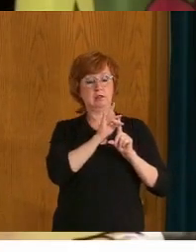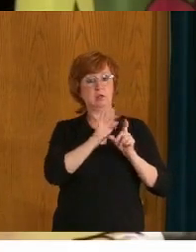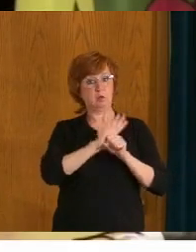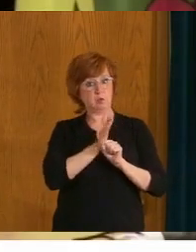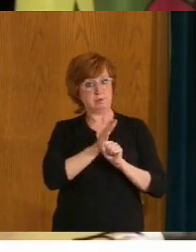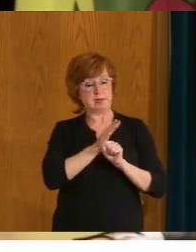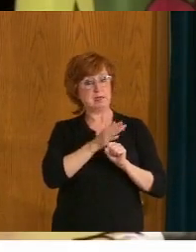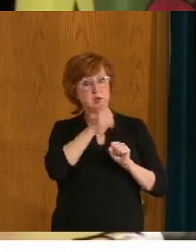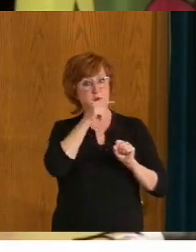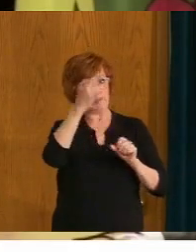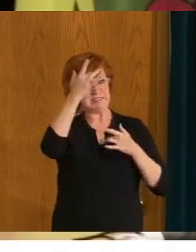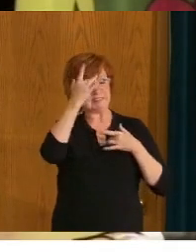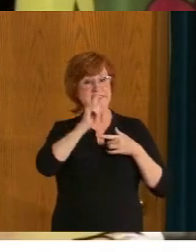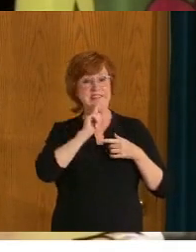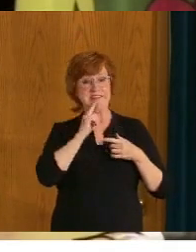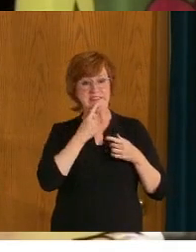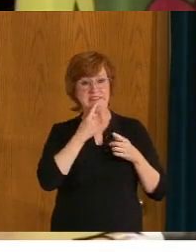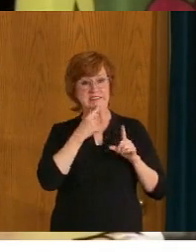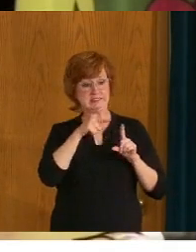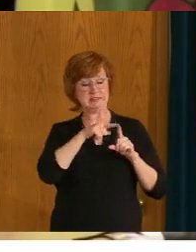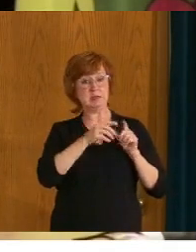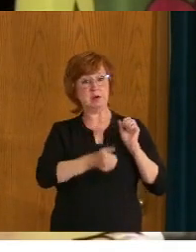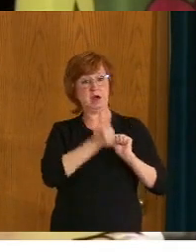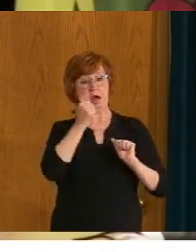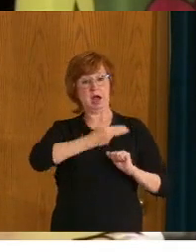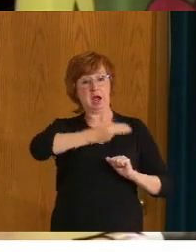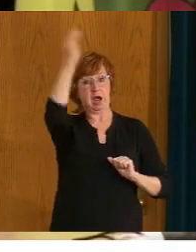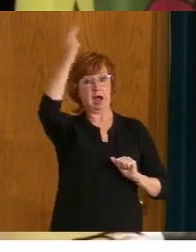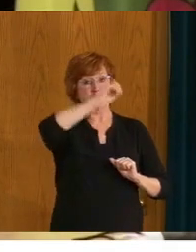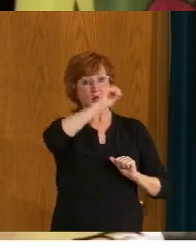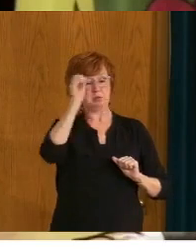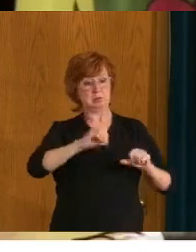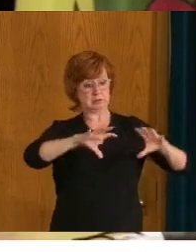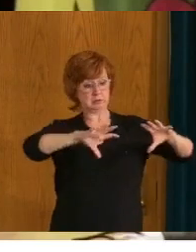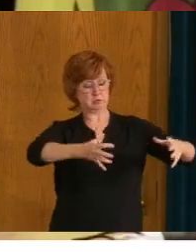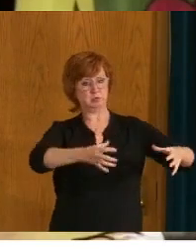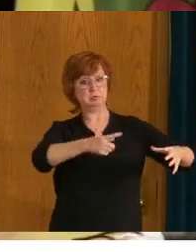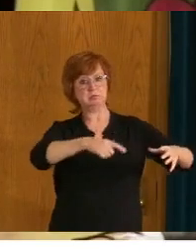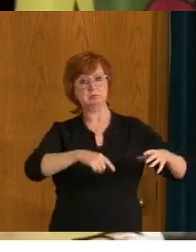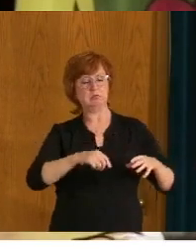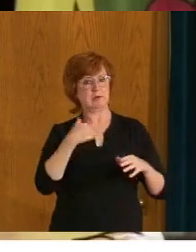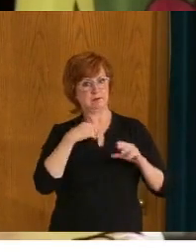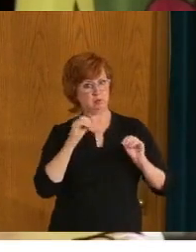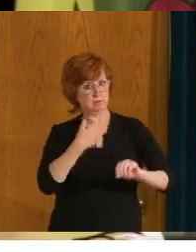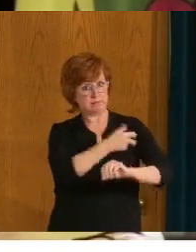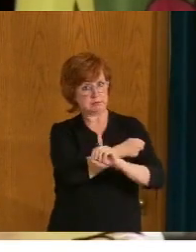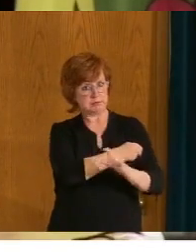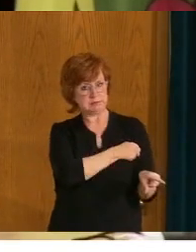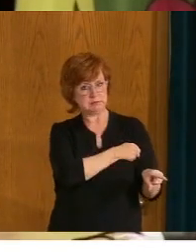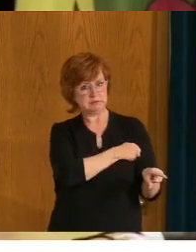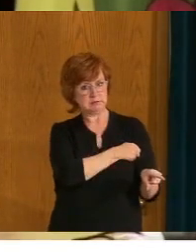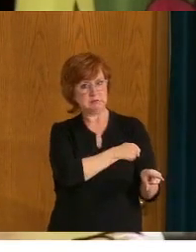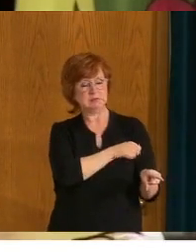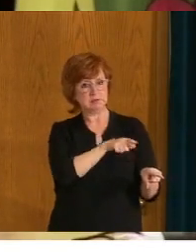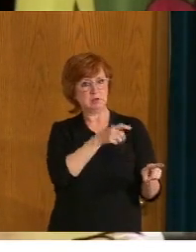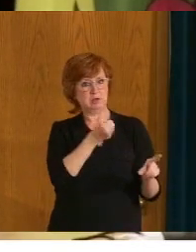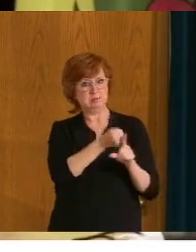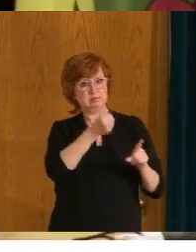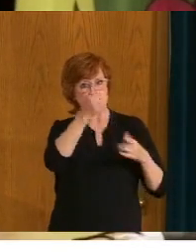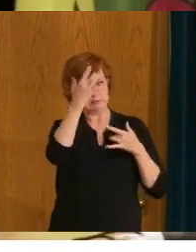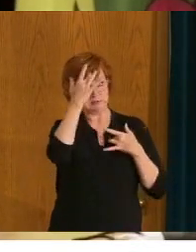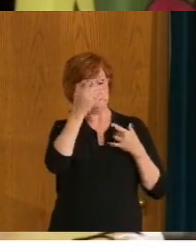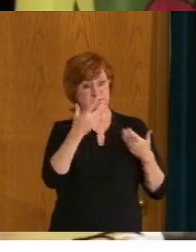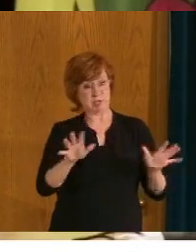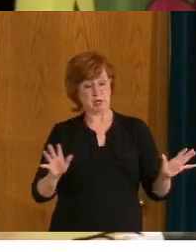becoming seriously ill are ultimately unvaccinated people. The Public Health Agency of Canada recently